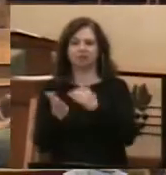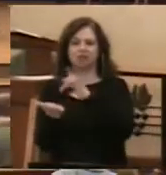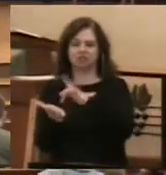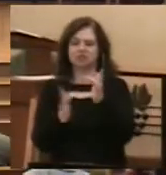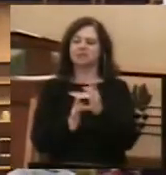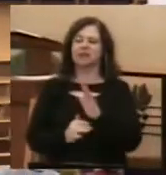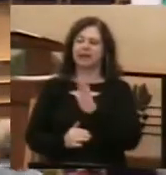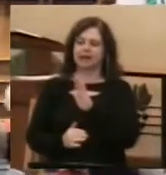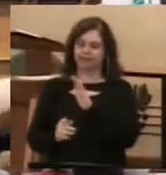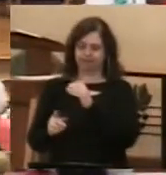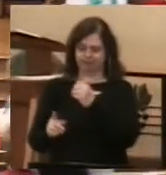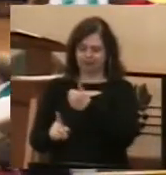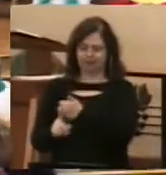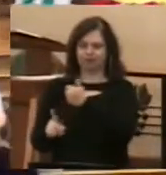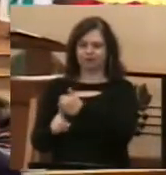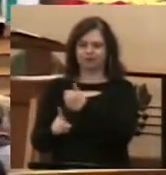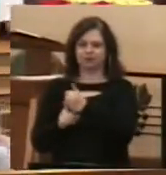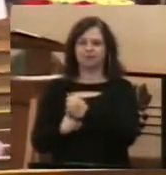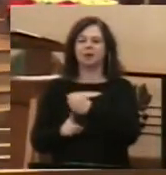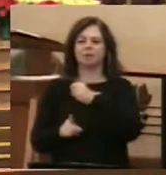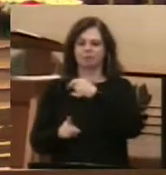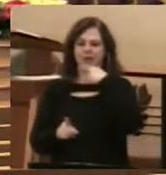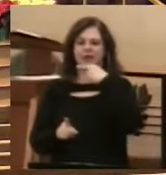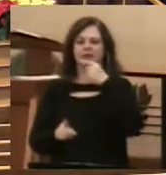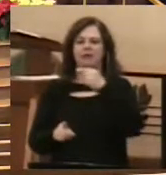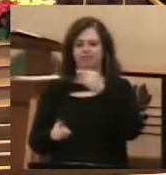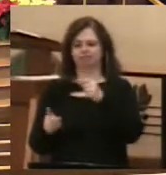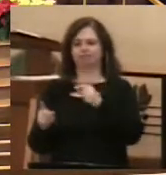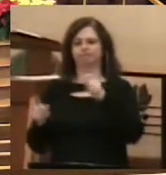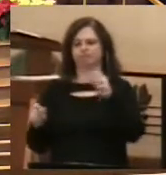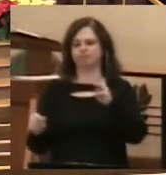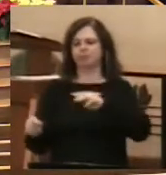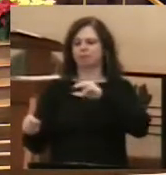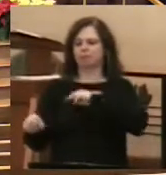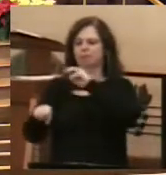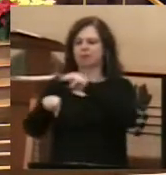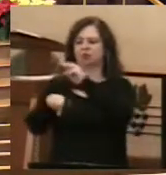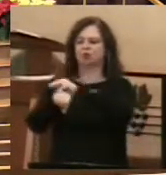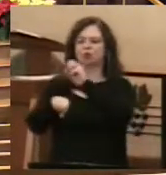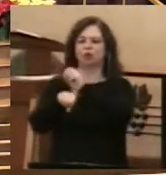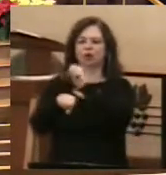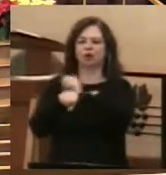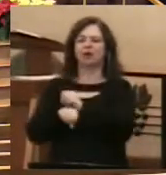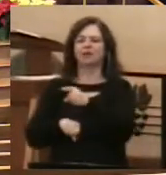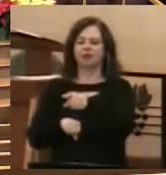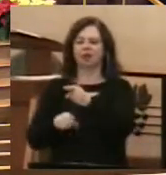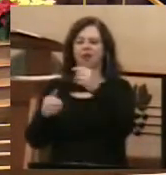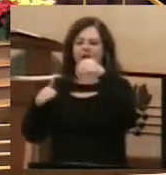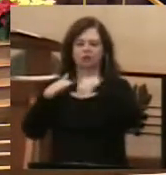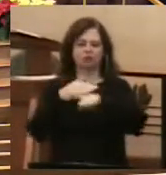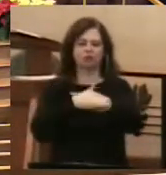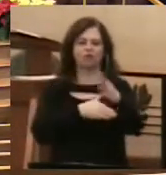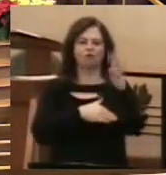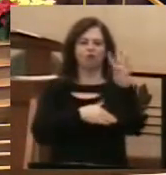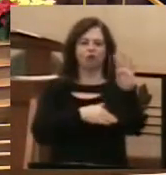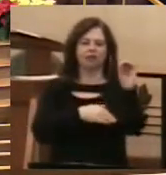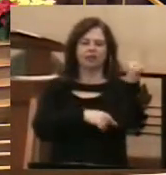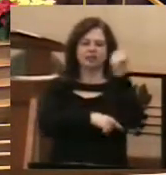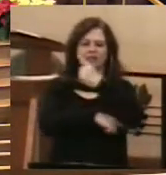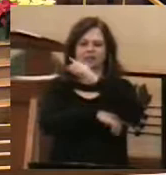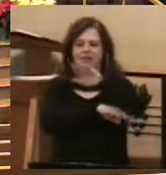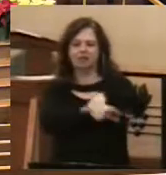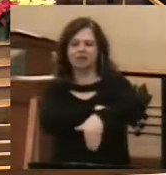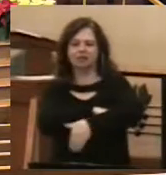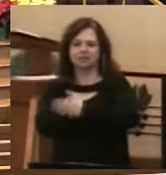been baptized, had been taken into the wilderness for 40 days and tempted by the devil, and then he was out and